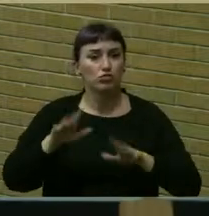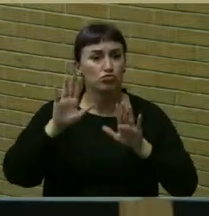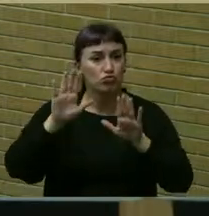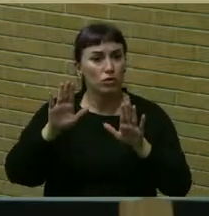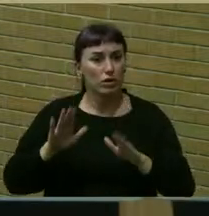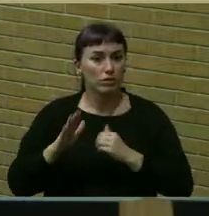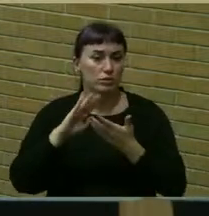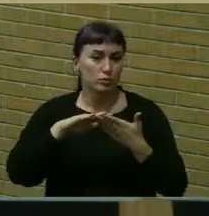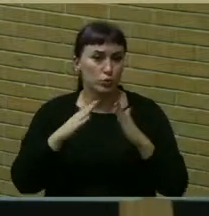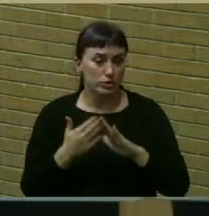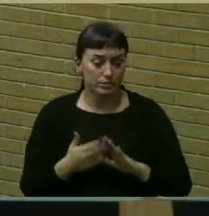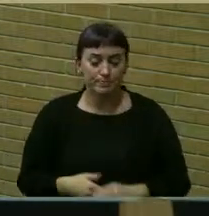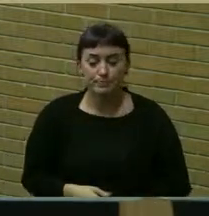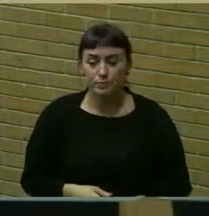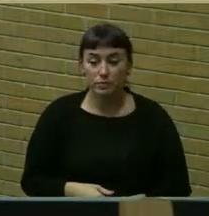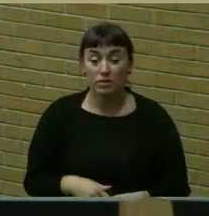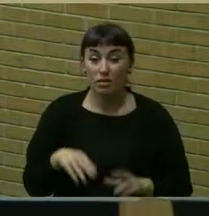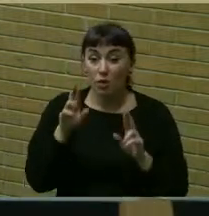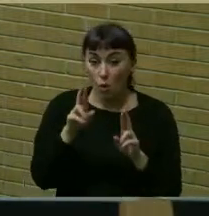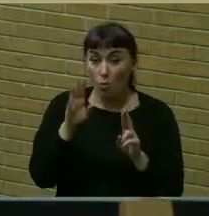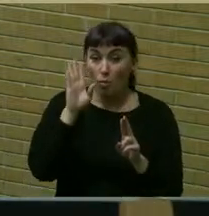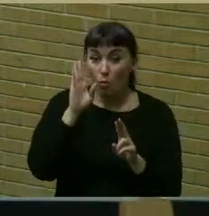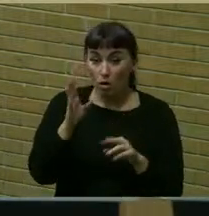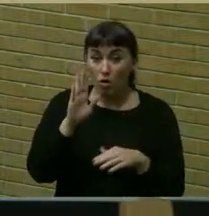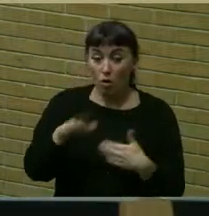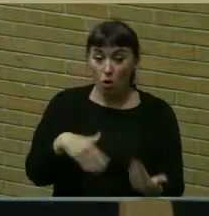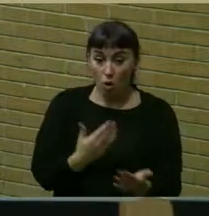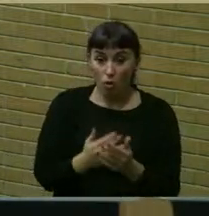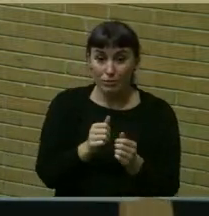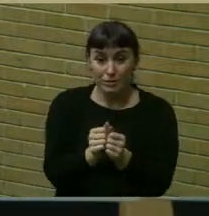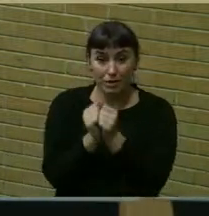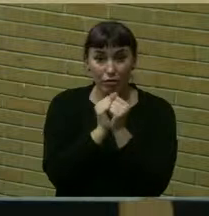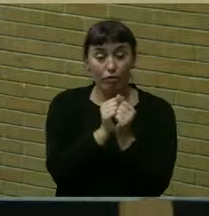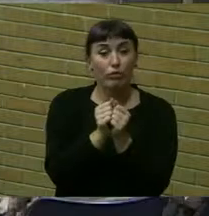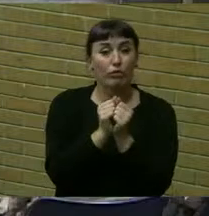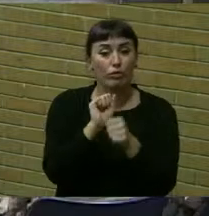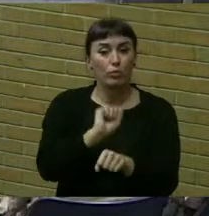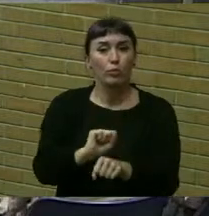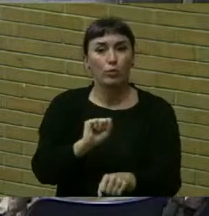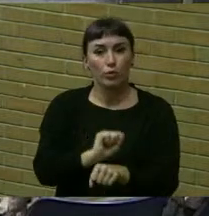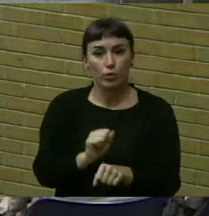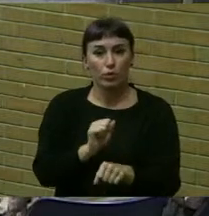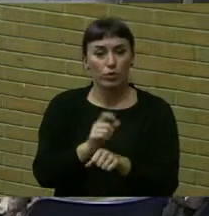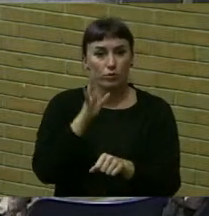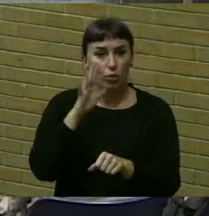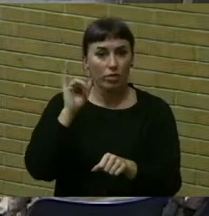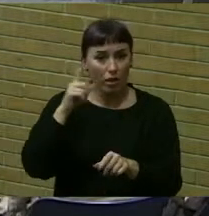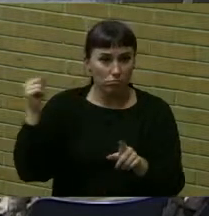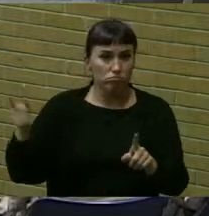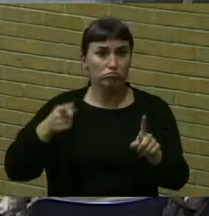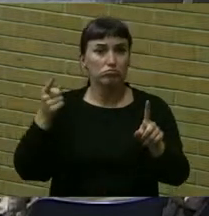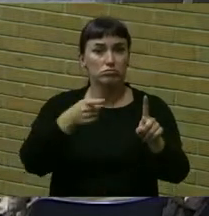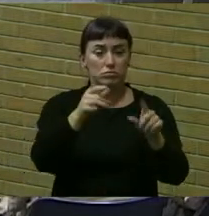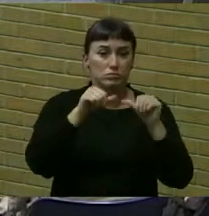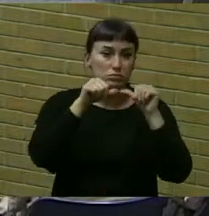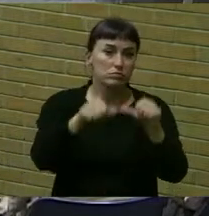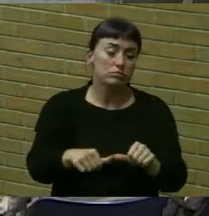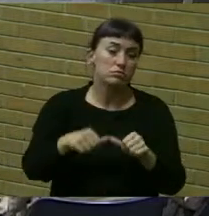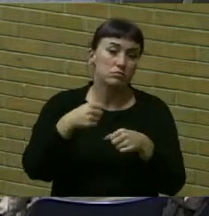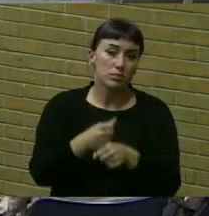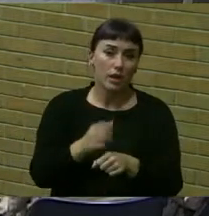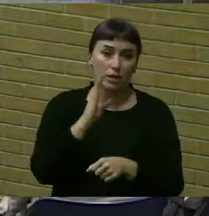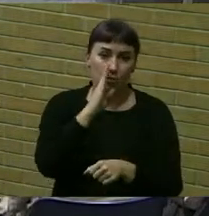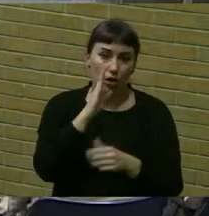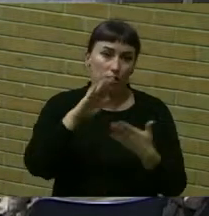community. And I hope we will all together work in that direction to continue to make